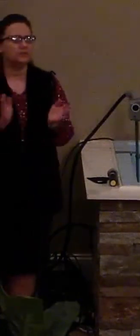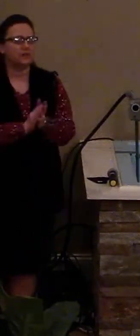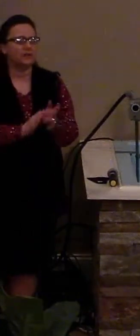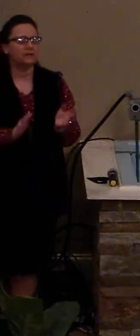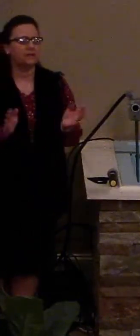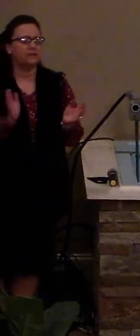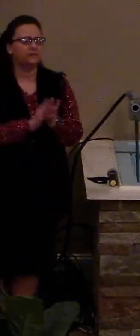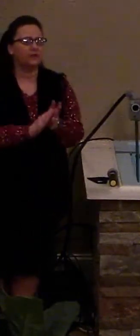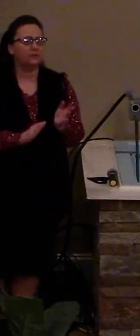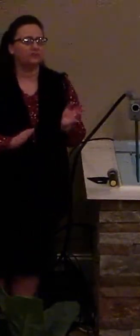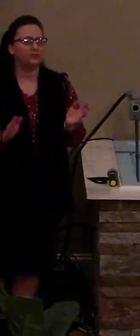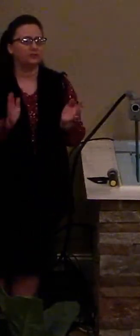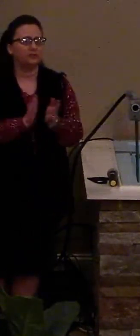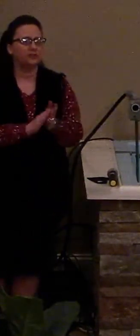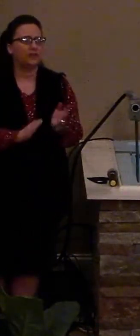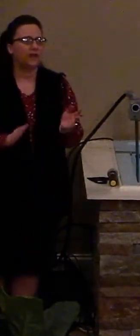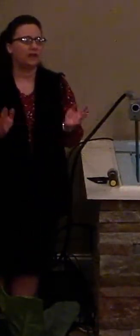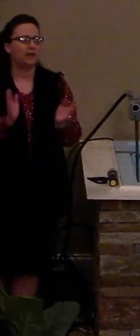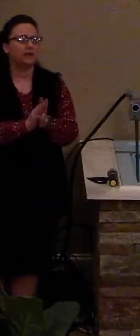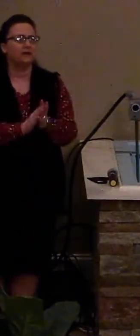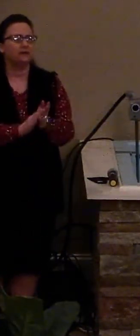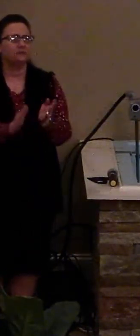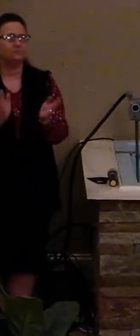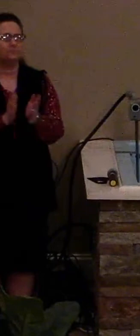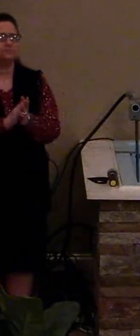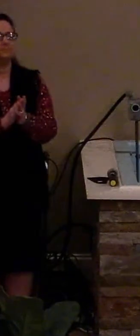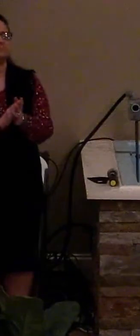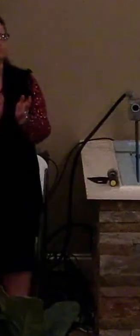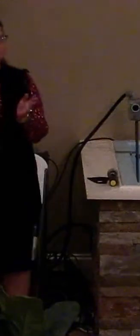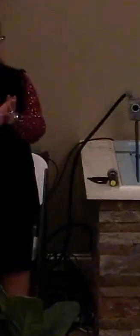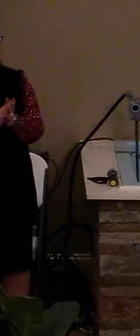take nothing for my journey now.